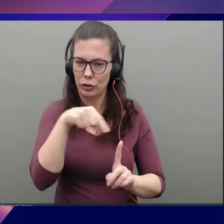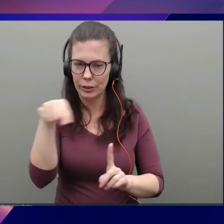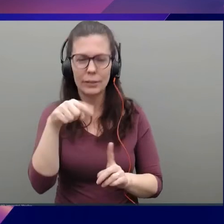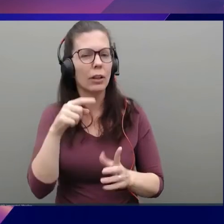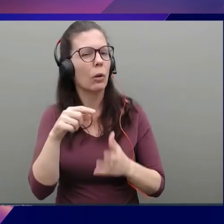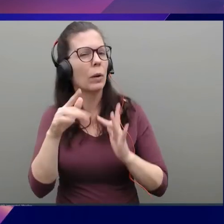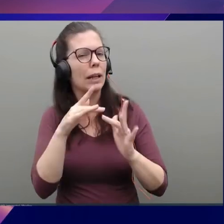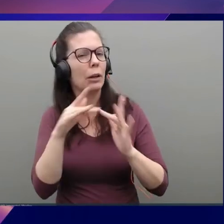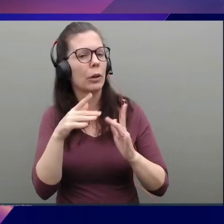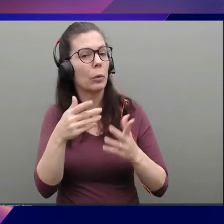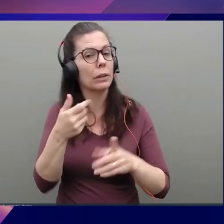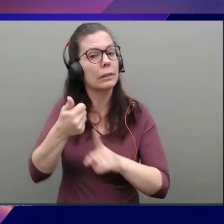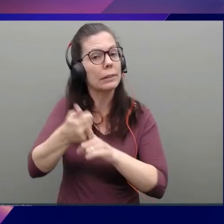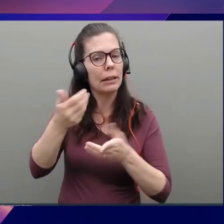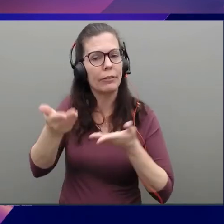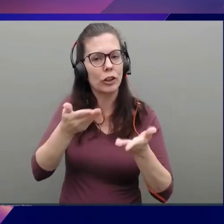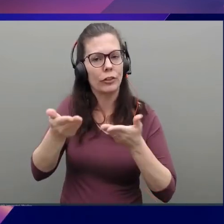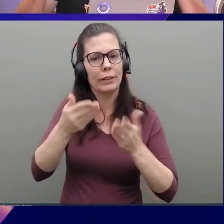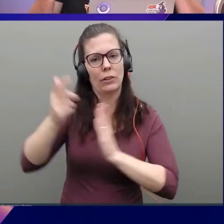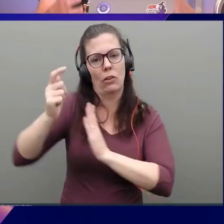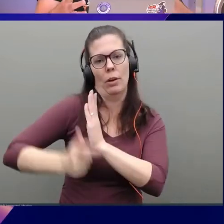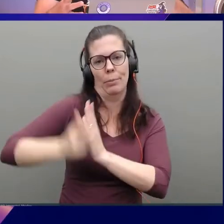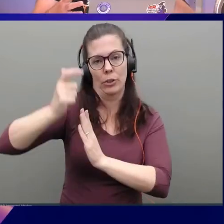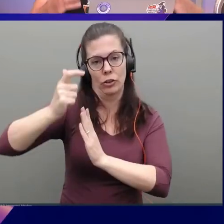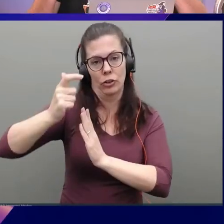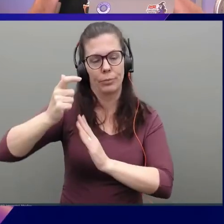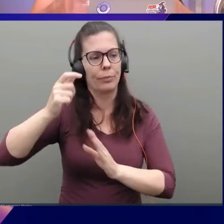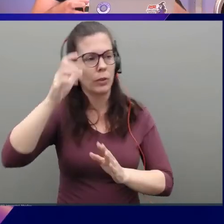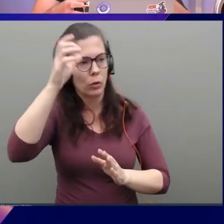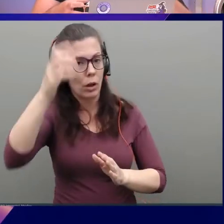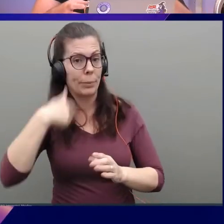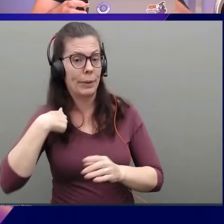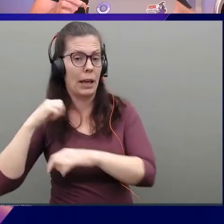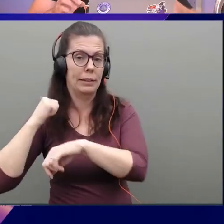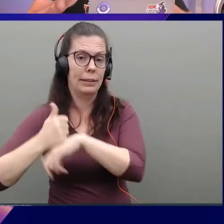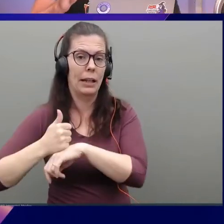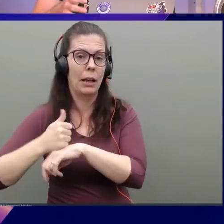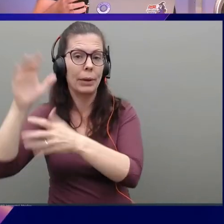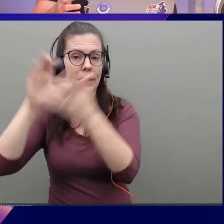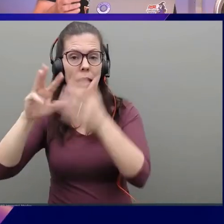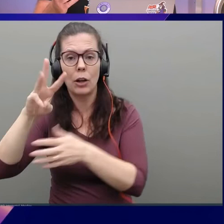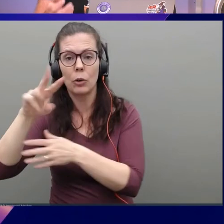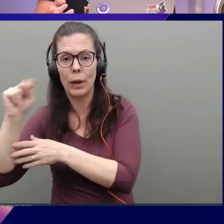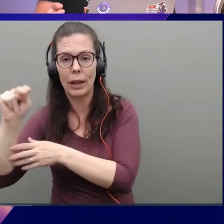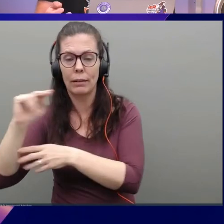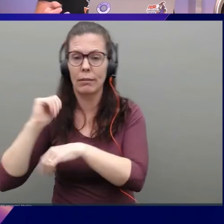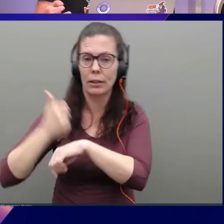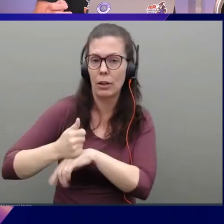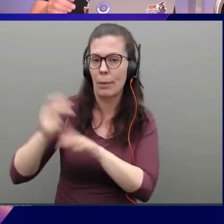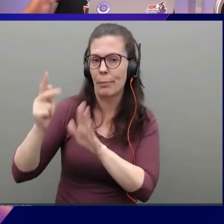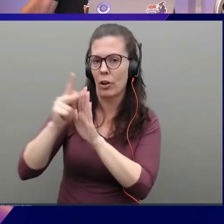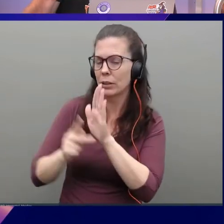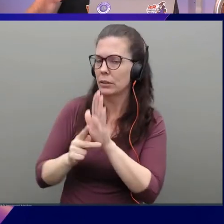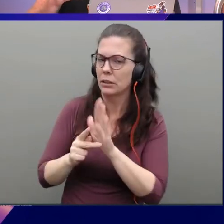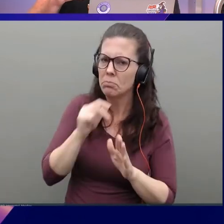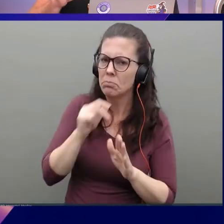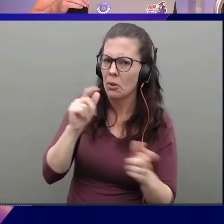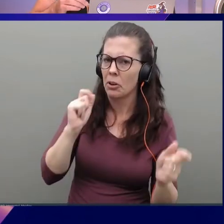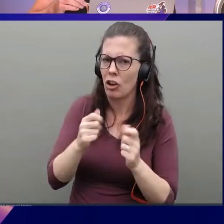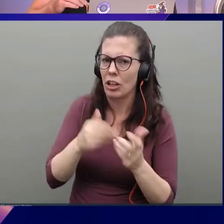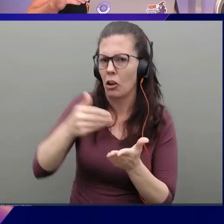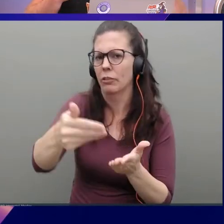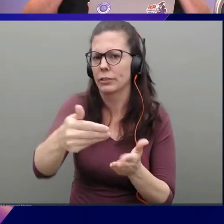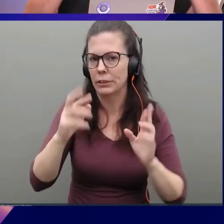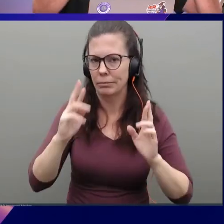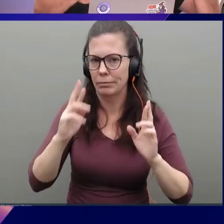self-service automation. So the idea is I create my CloudWAN, I create my policy. Hopefully that policy doesn't change very often. And then